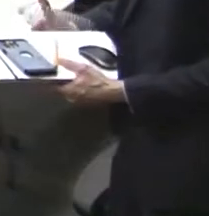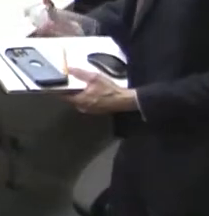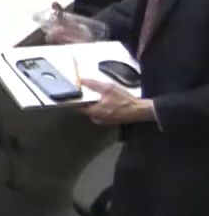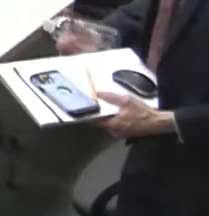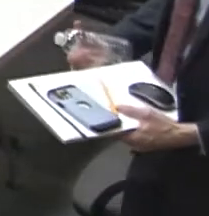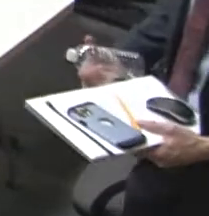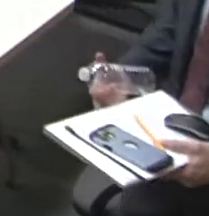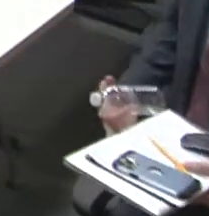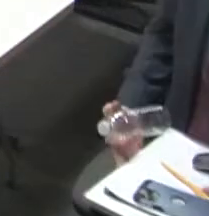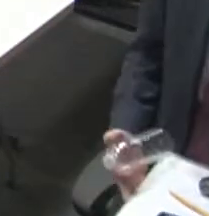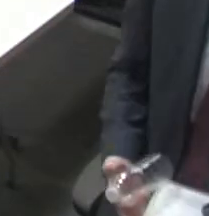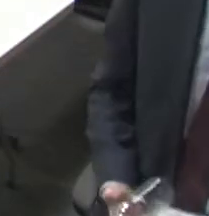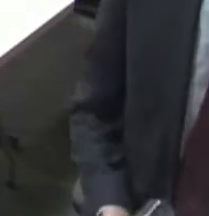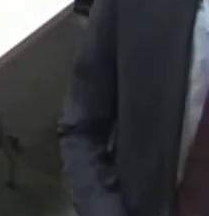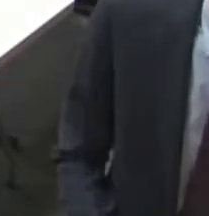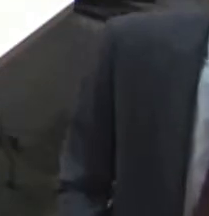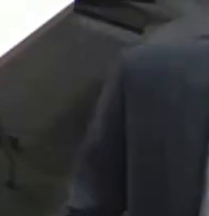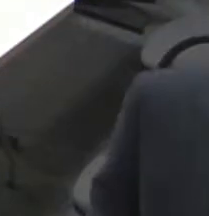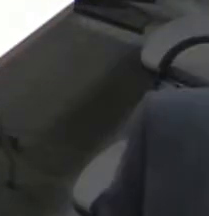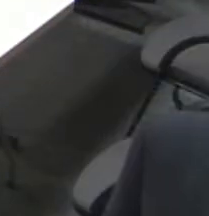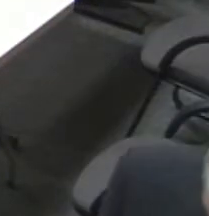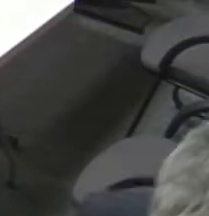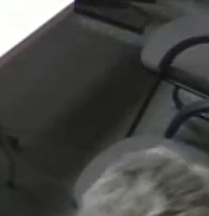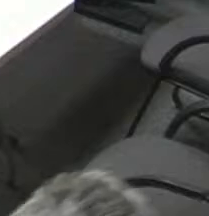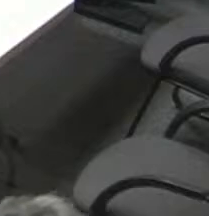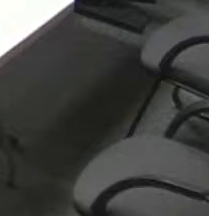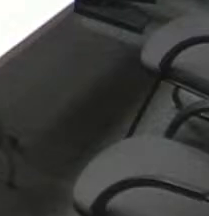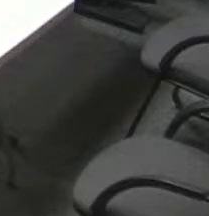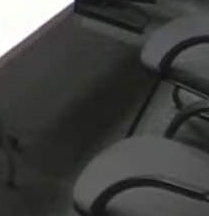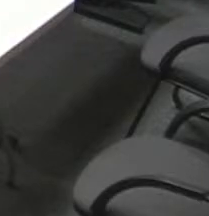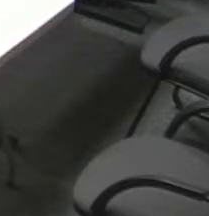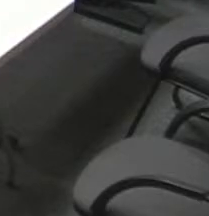BEHRA www.src.src.edu.edu